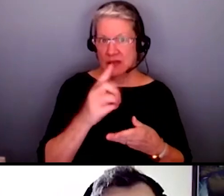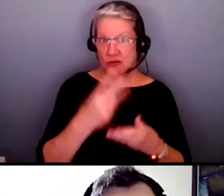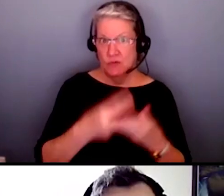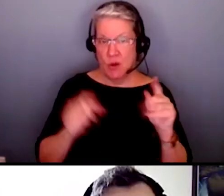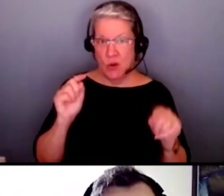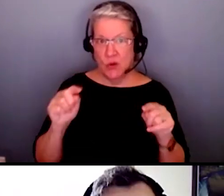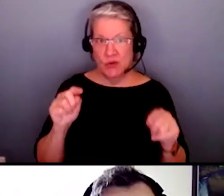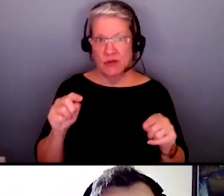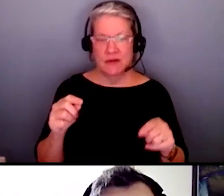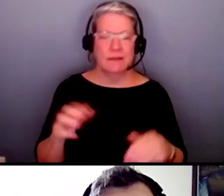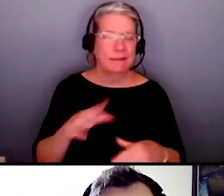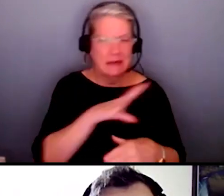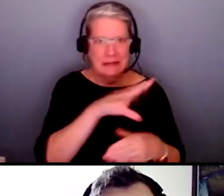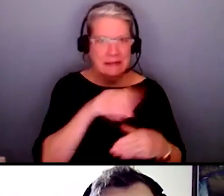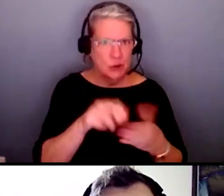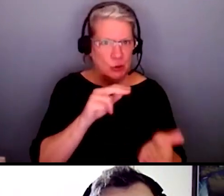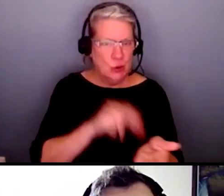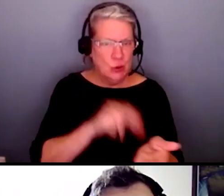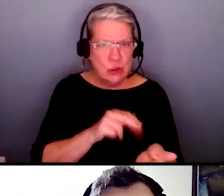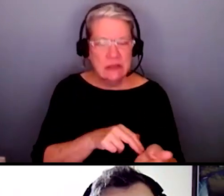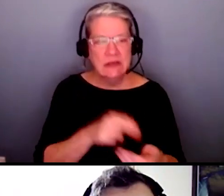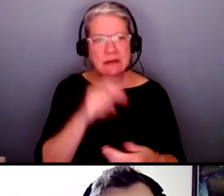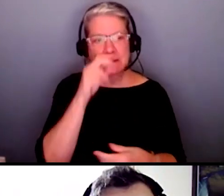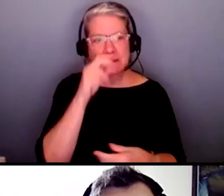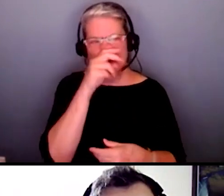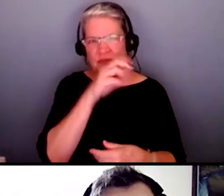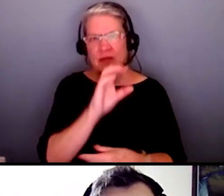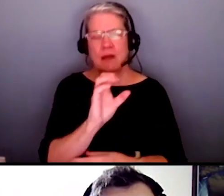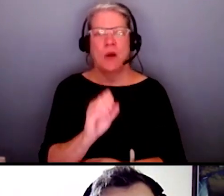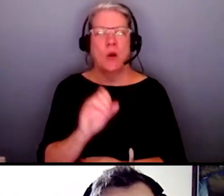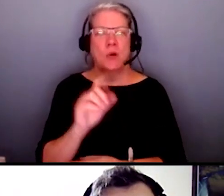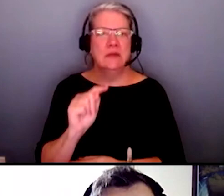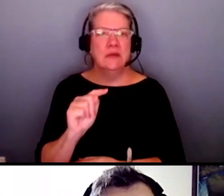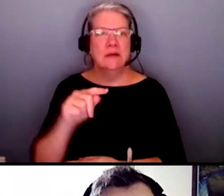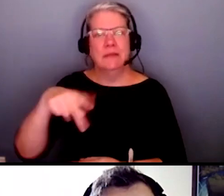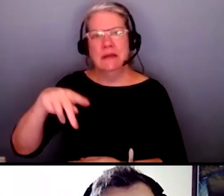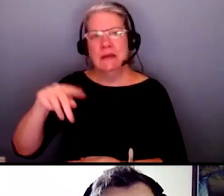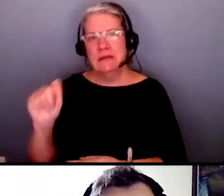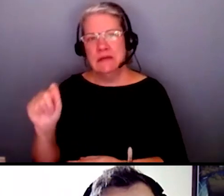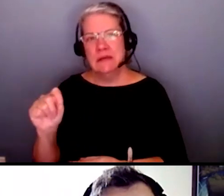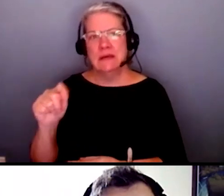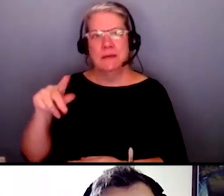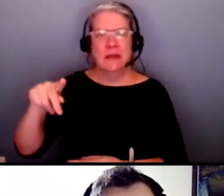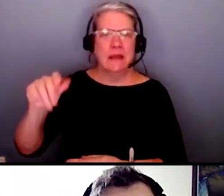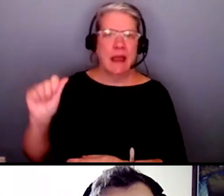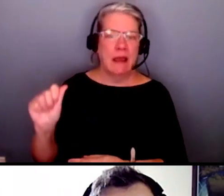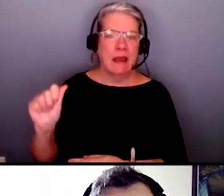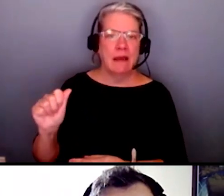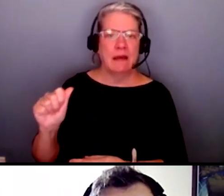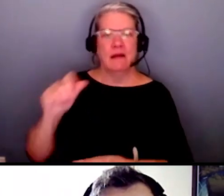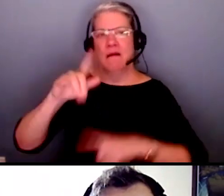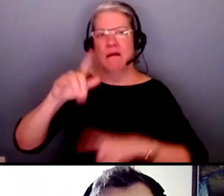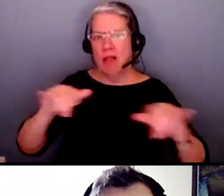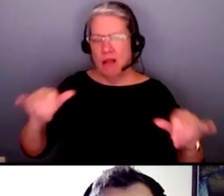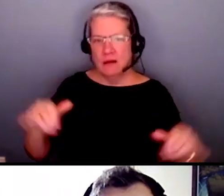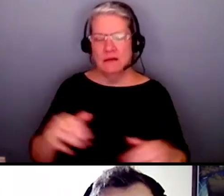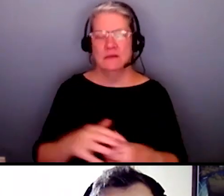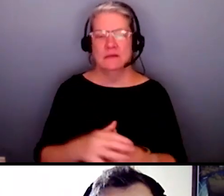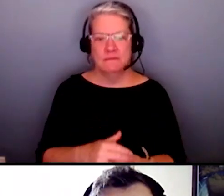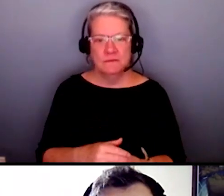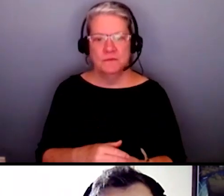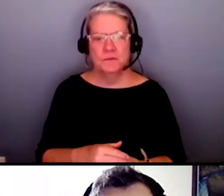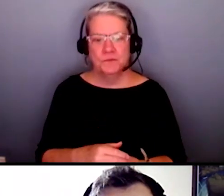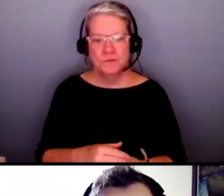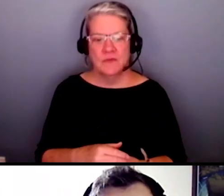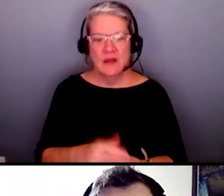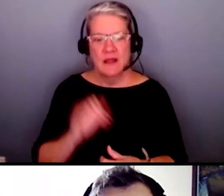nursing and occupational therapy physical therapy pa other health care related programs